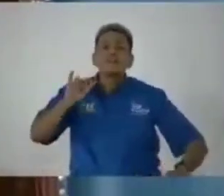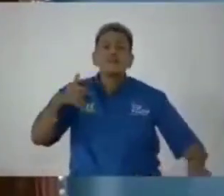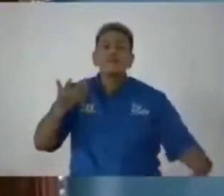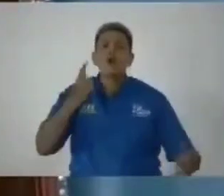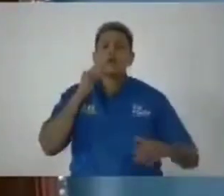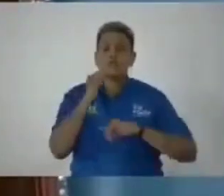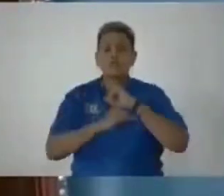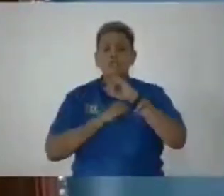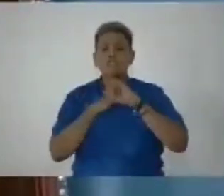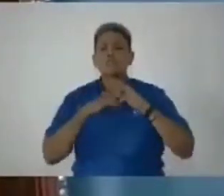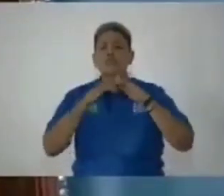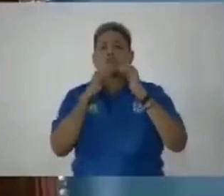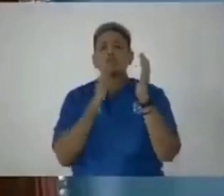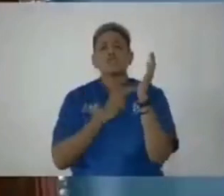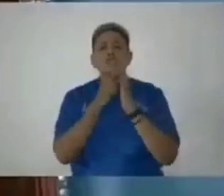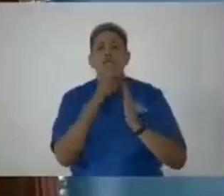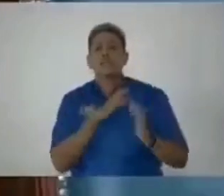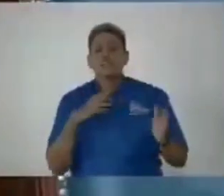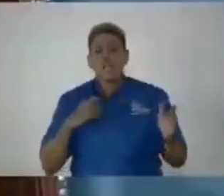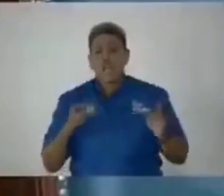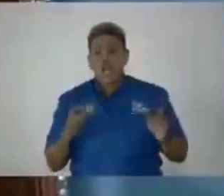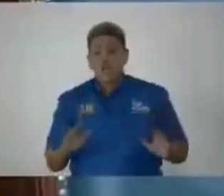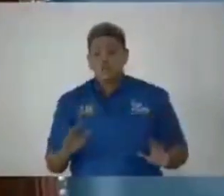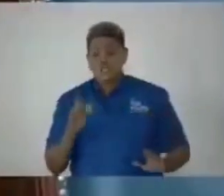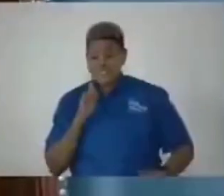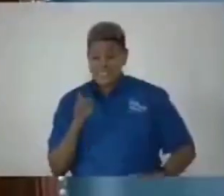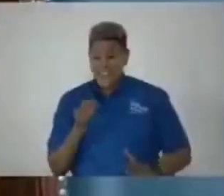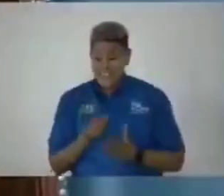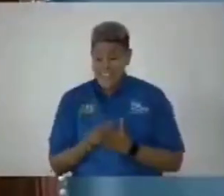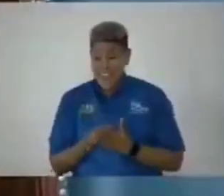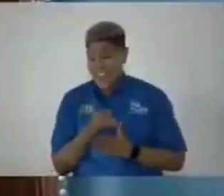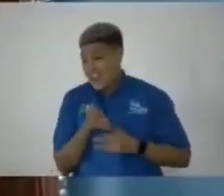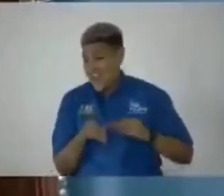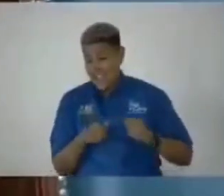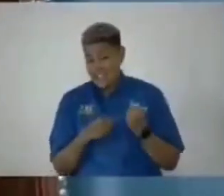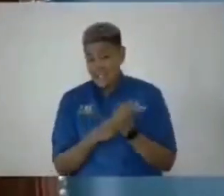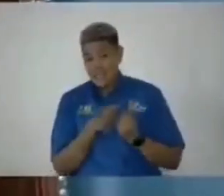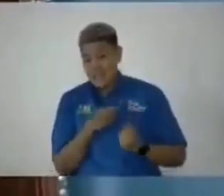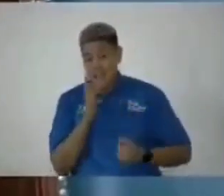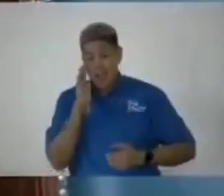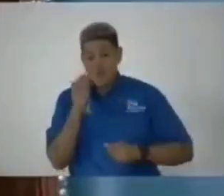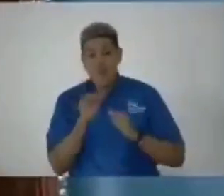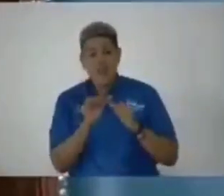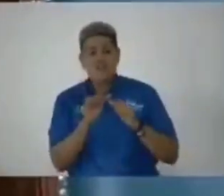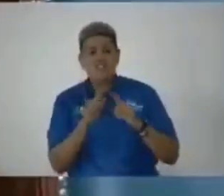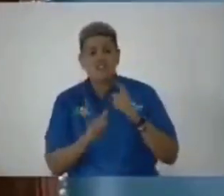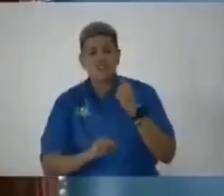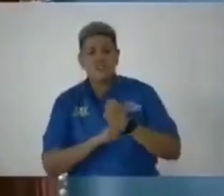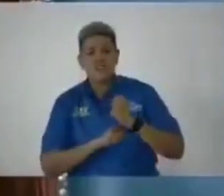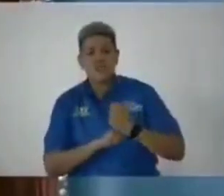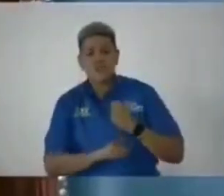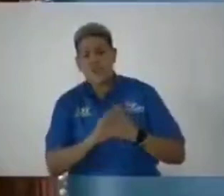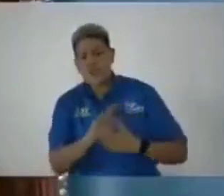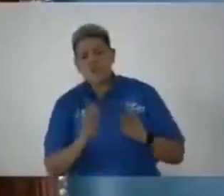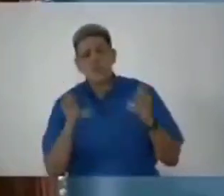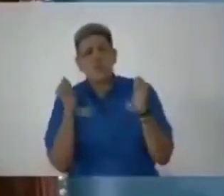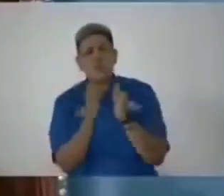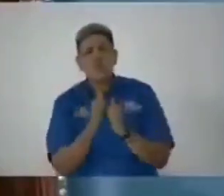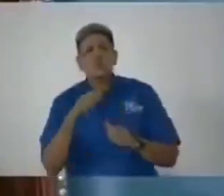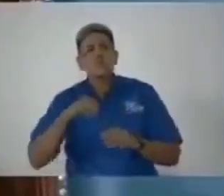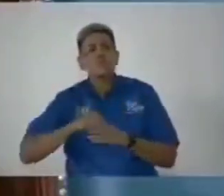instituted the Integrity Commission, has financed it, and will continue to support it within